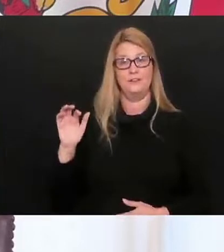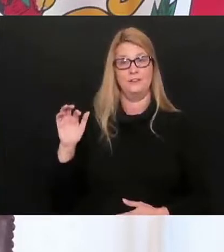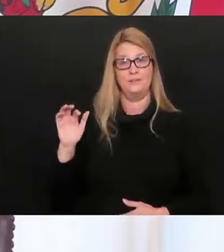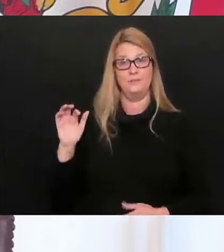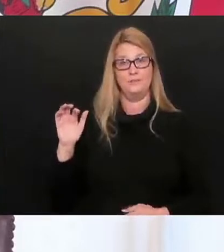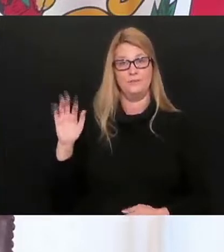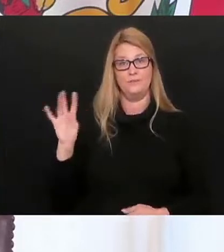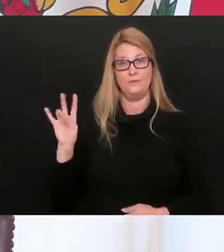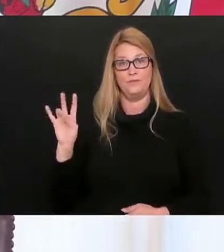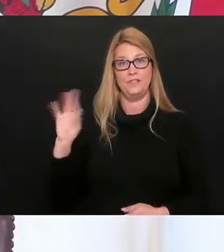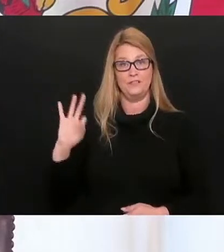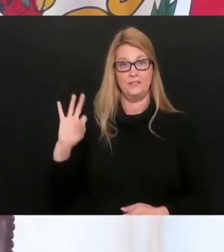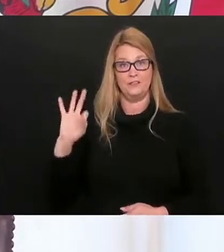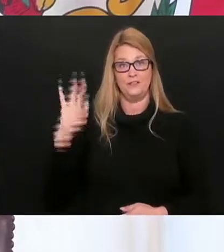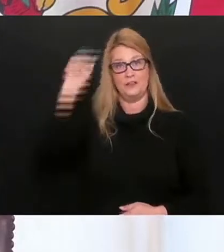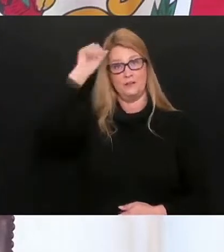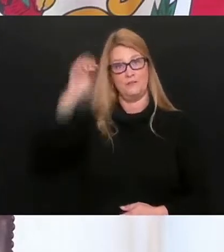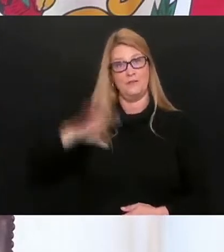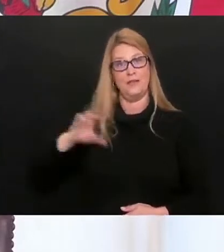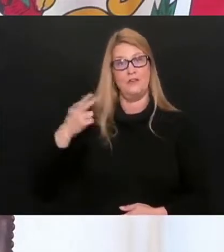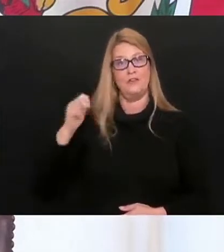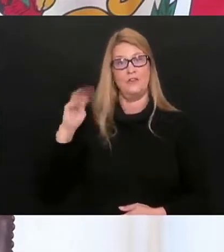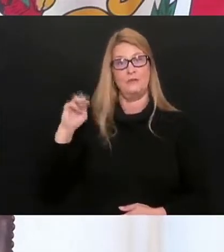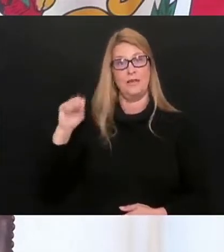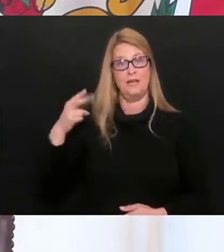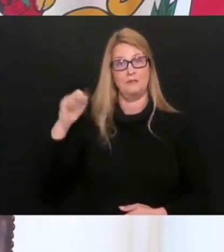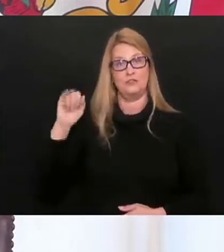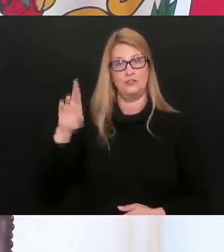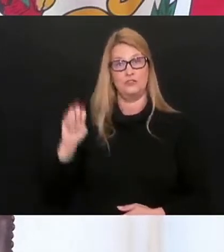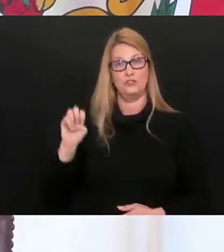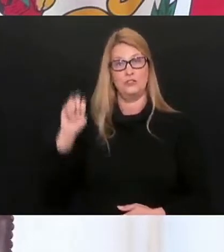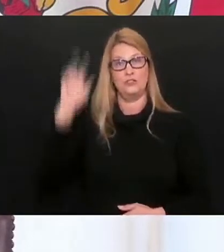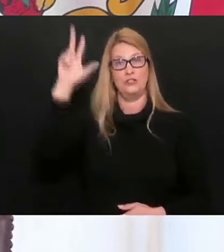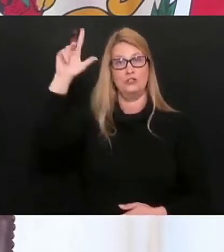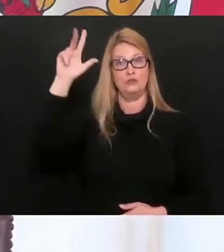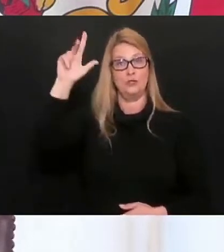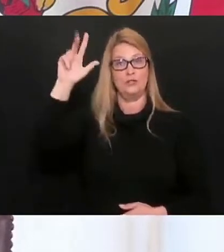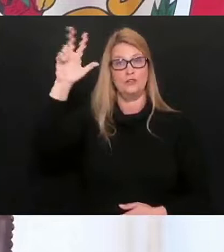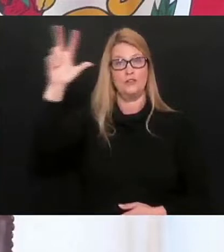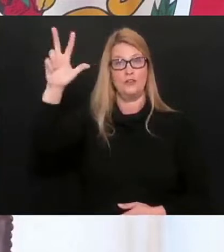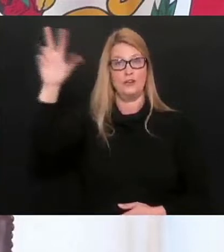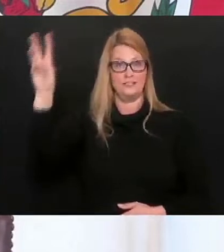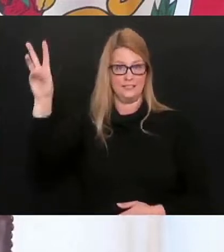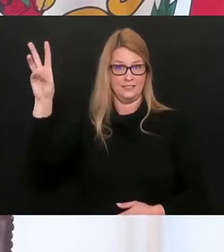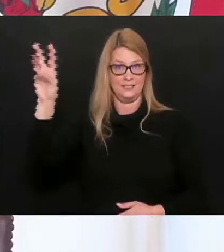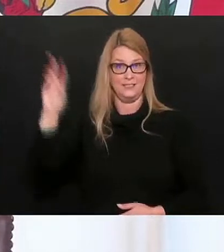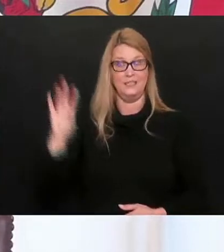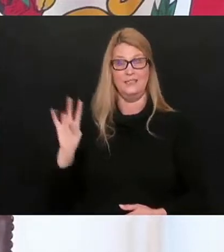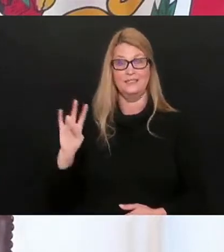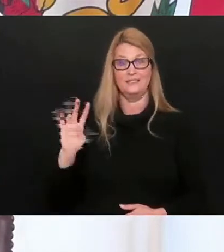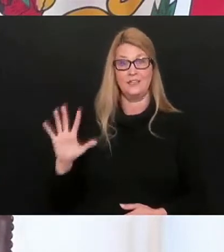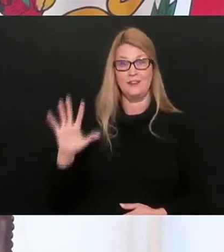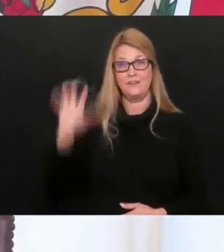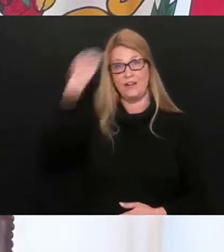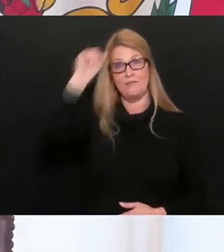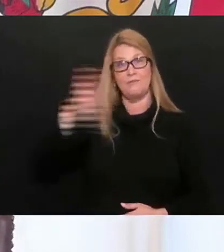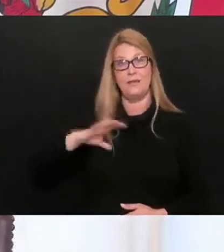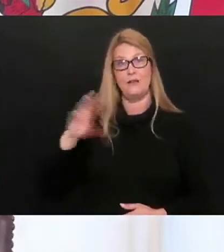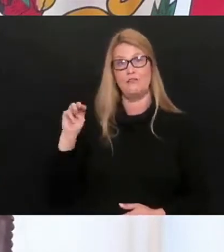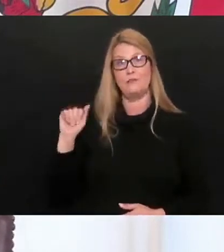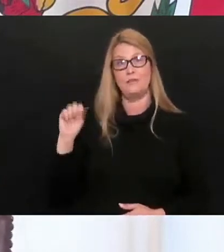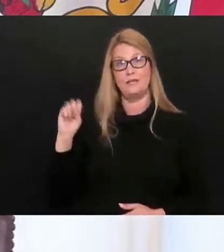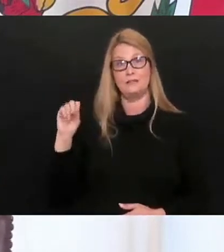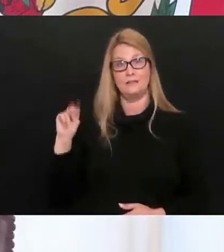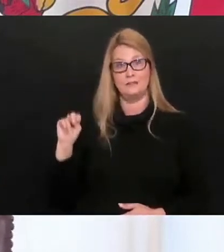a 79-year-old male from Hampshire County. Our 23rd and 136th death, a 75-year-old male from Mason